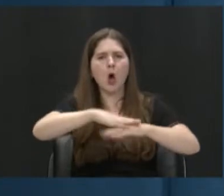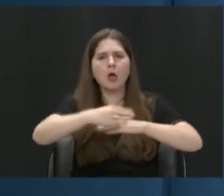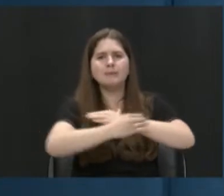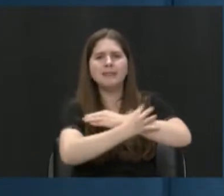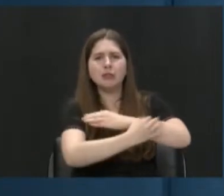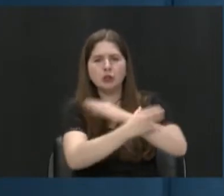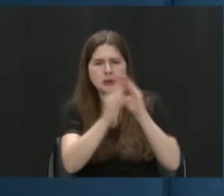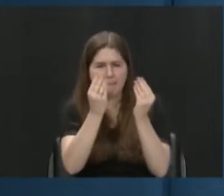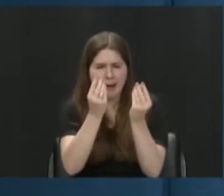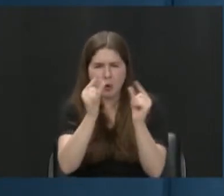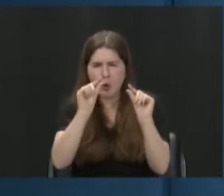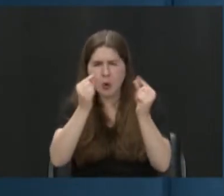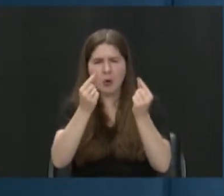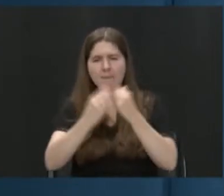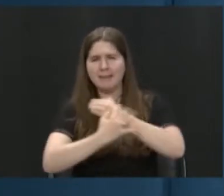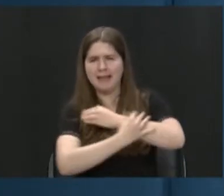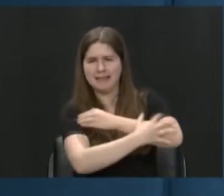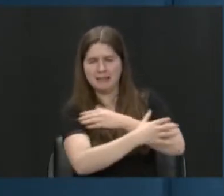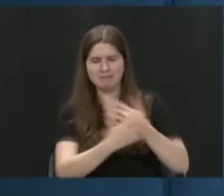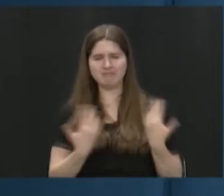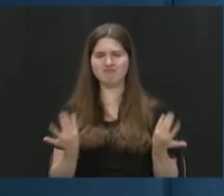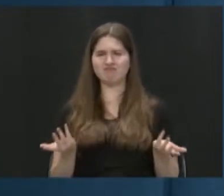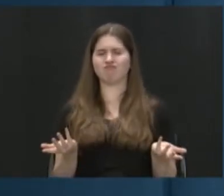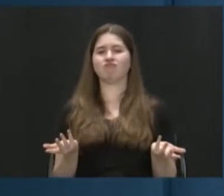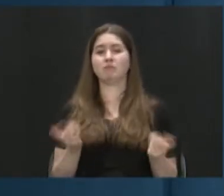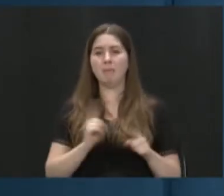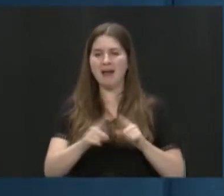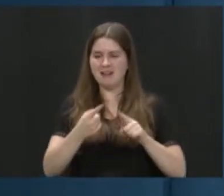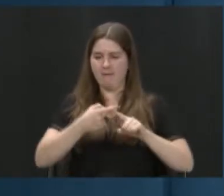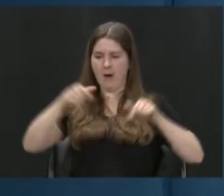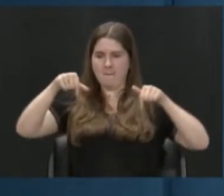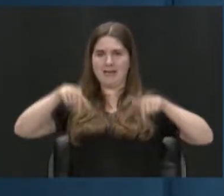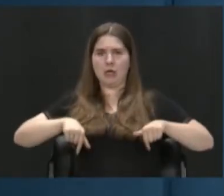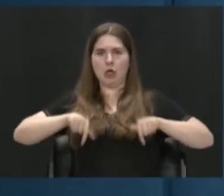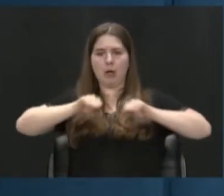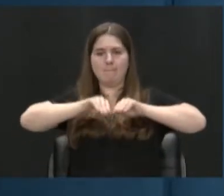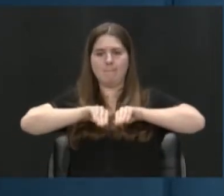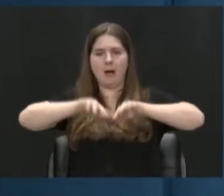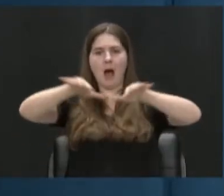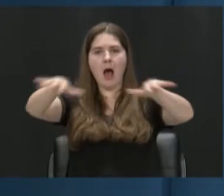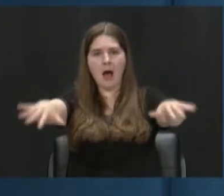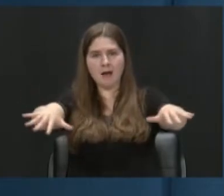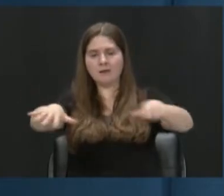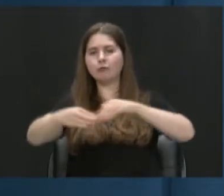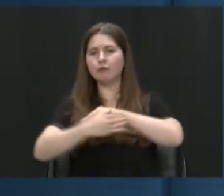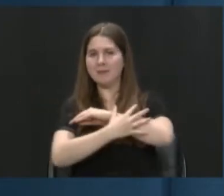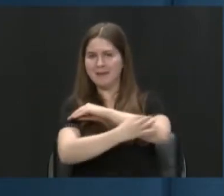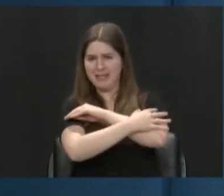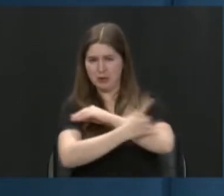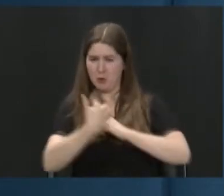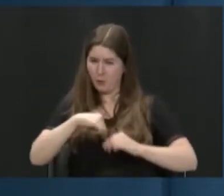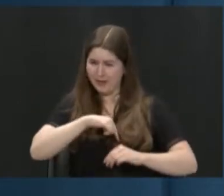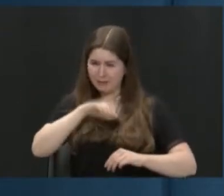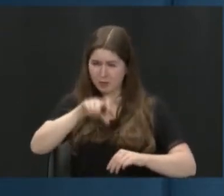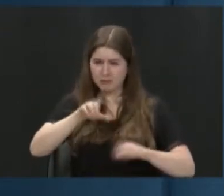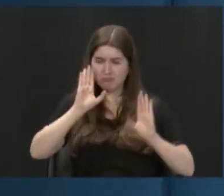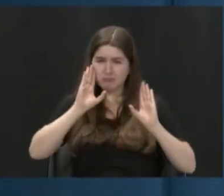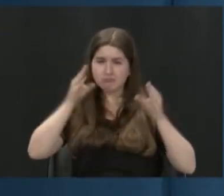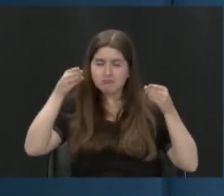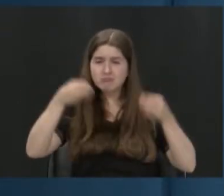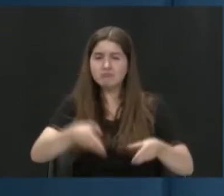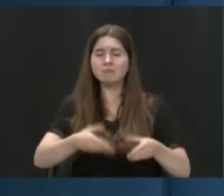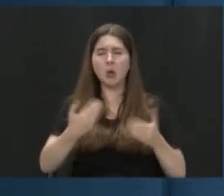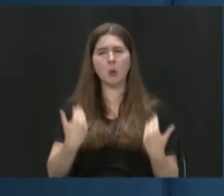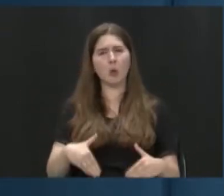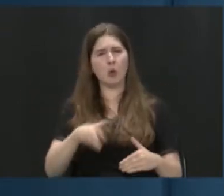Yeah. But it comes from places like here. And so I think we should care equally as much about the plastic, you know,